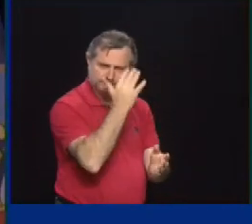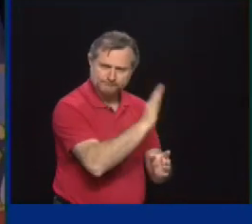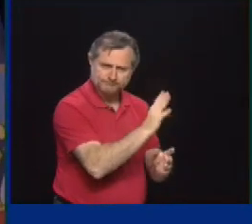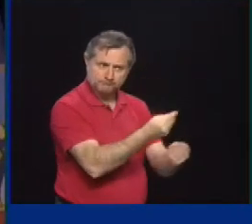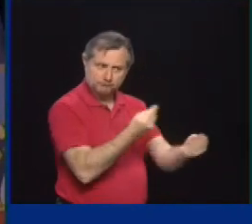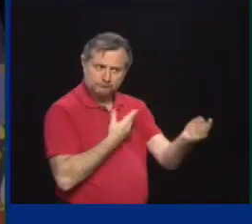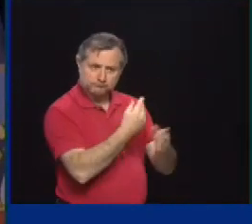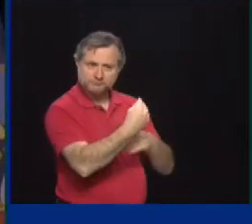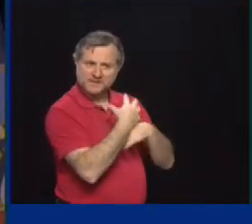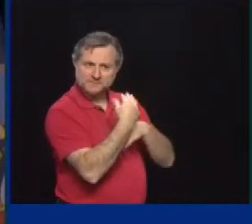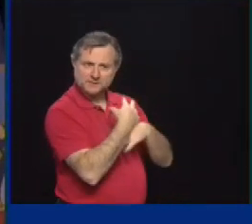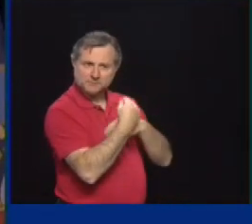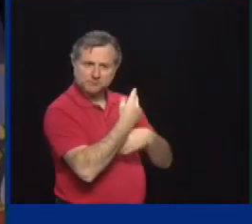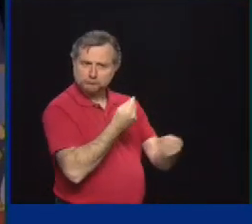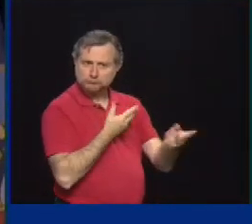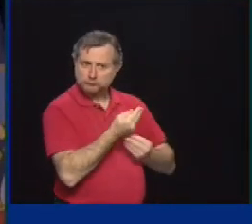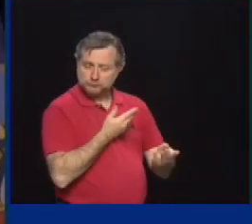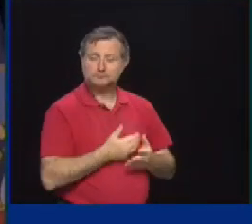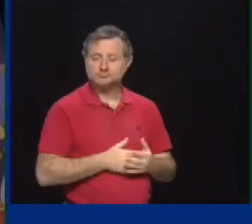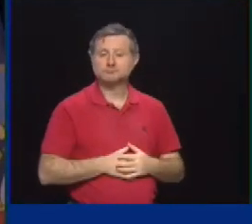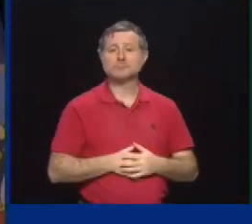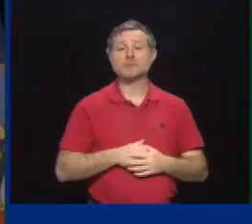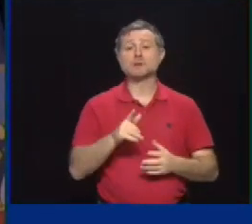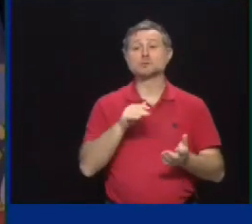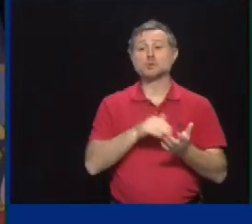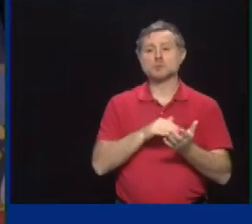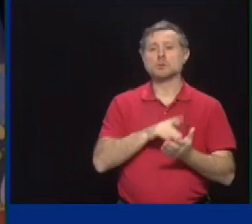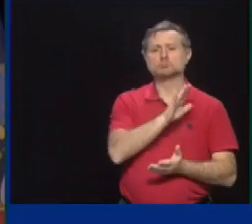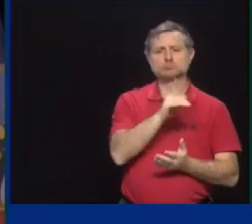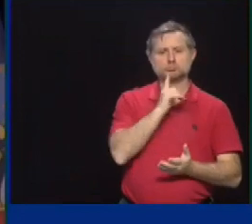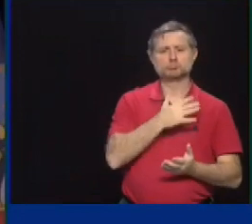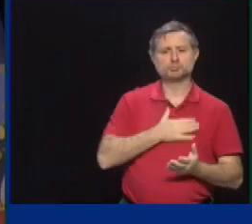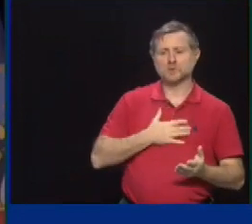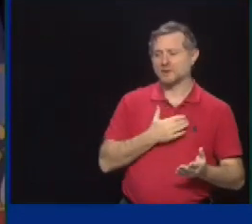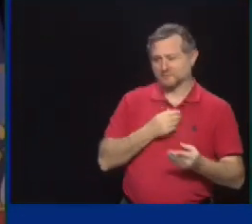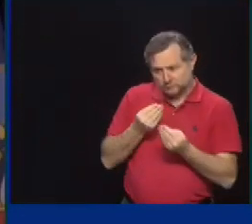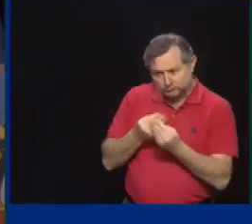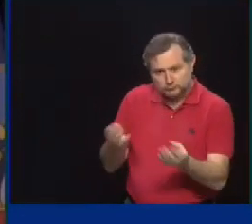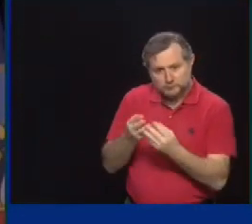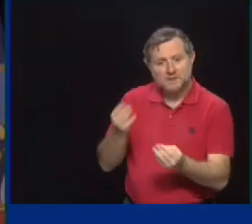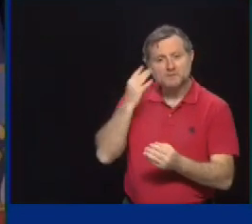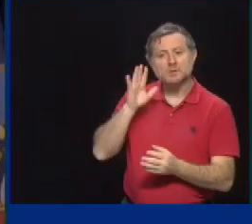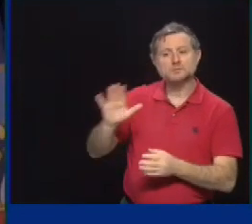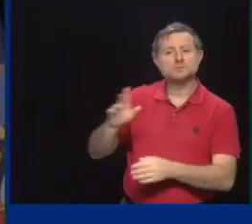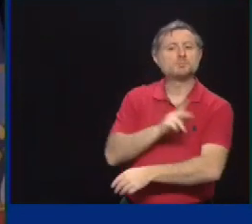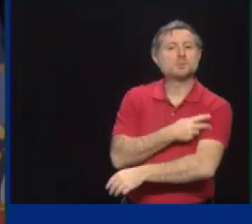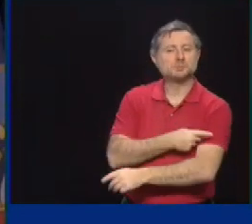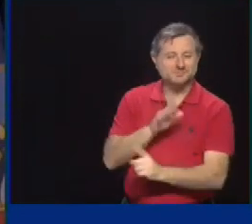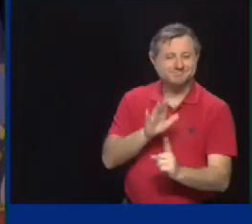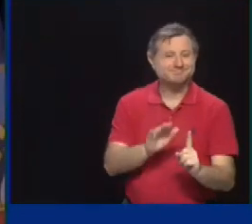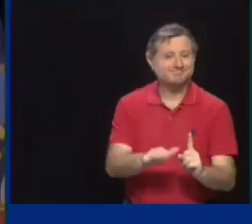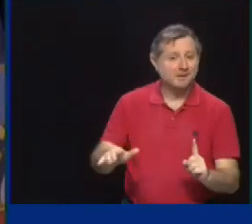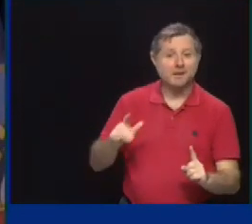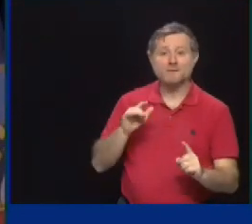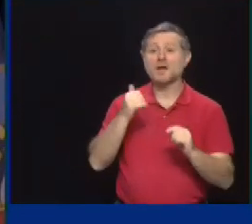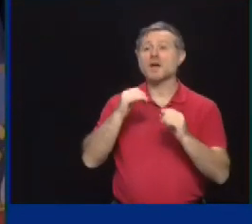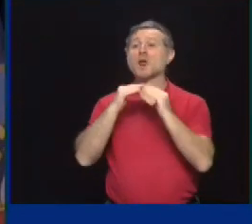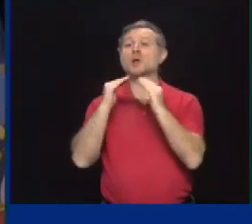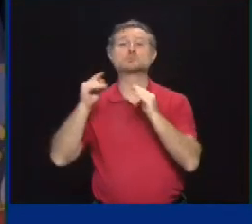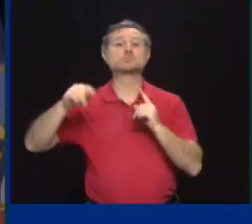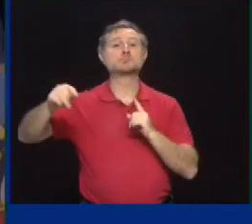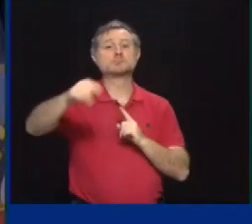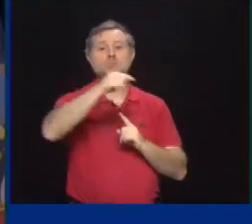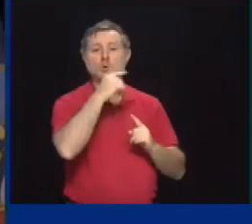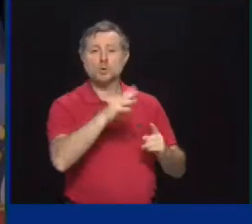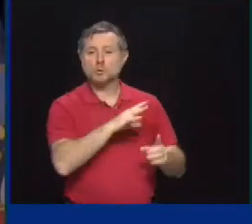plan to provide the vaccine to your patients. Join your colleagues who have already enrolled in the New York State COVID-19 vaccination program and